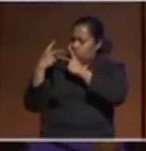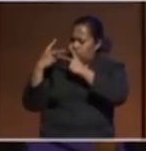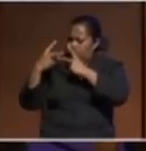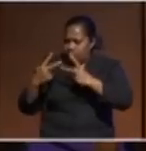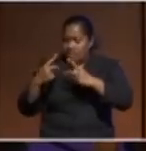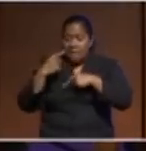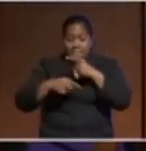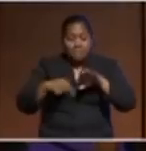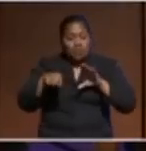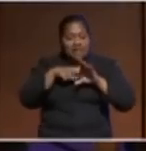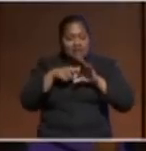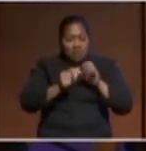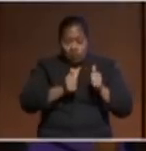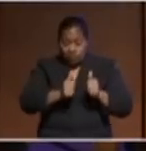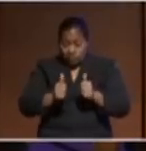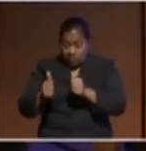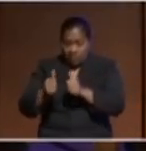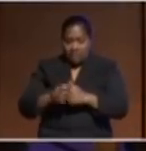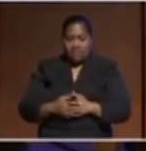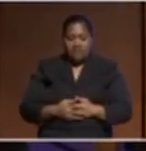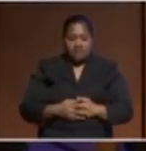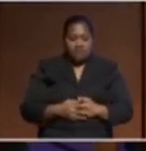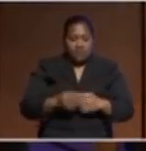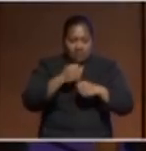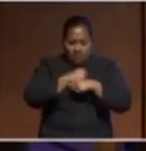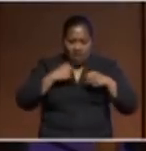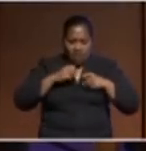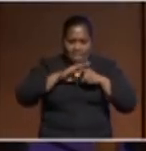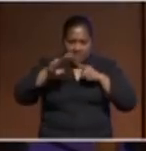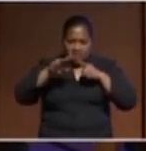as opposed to getting our message external